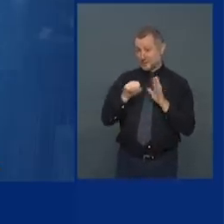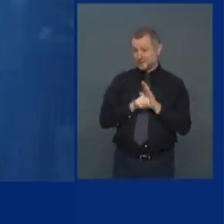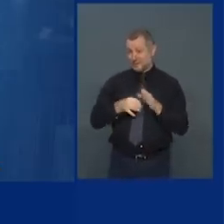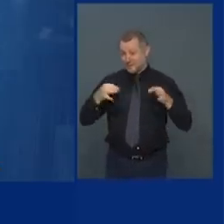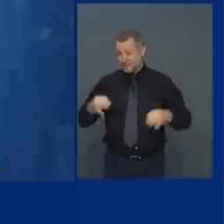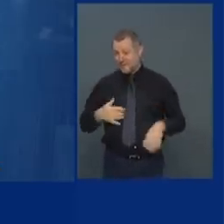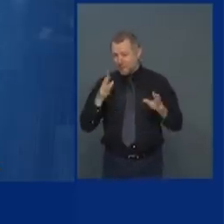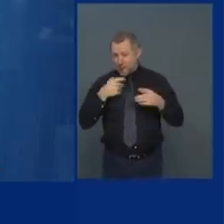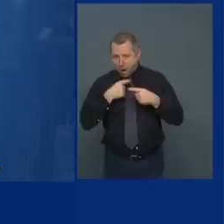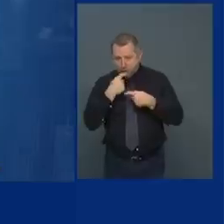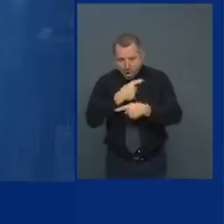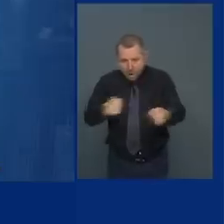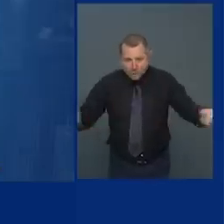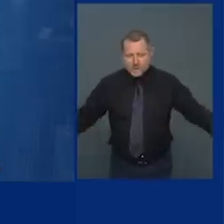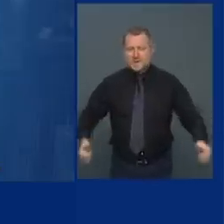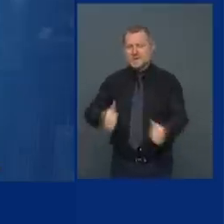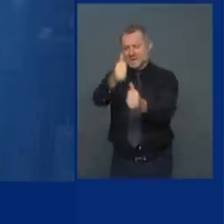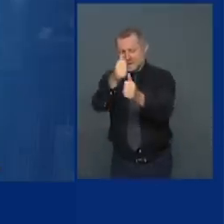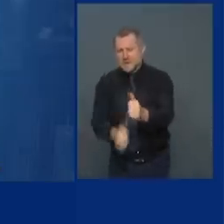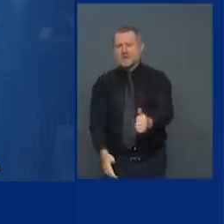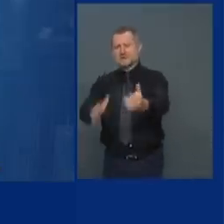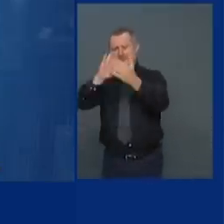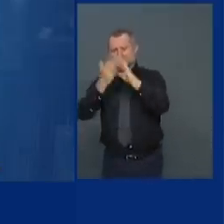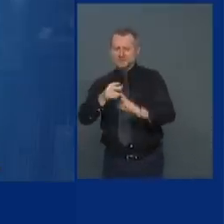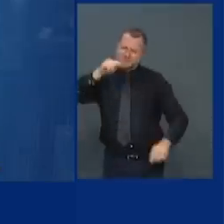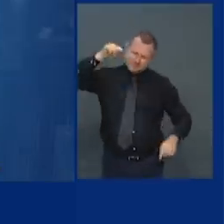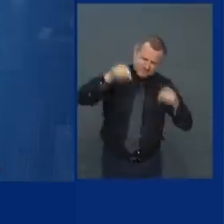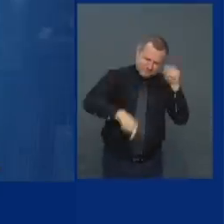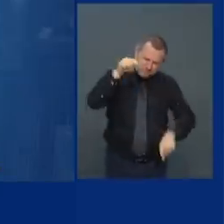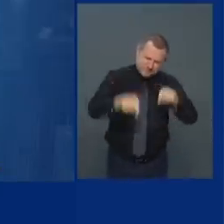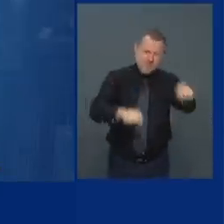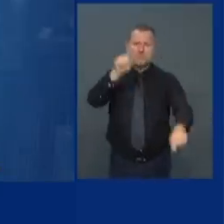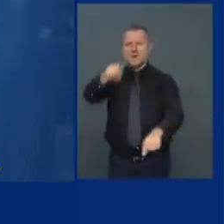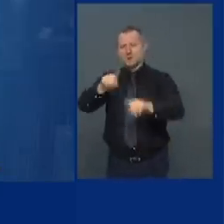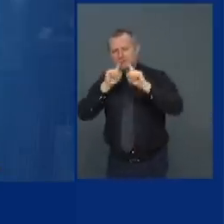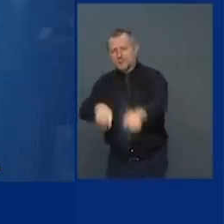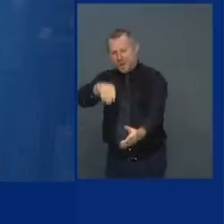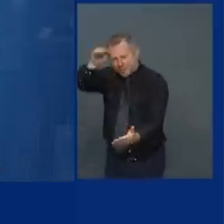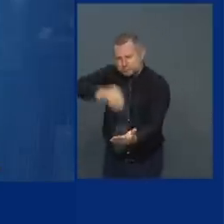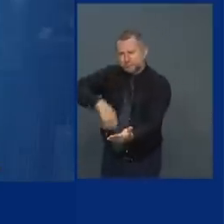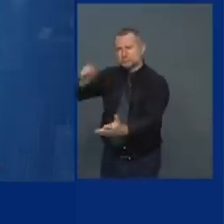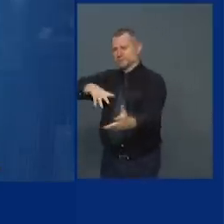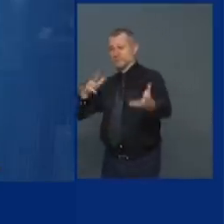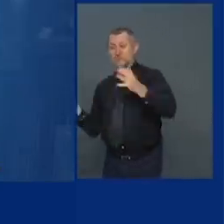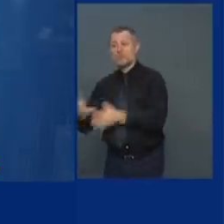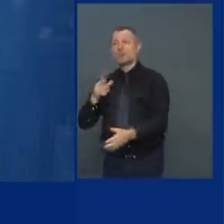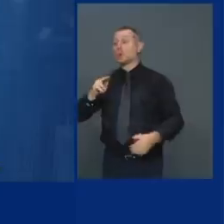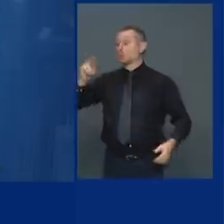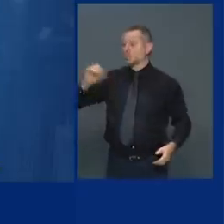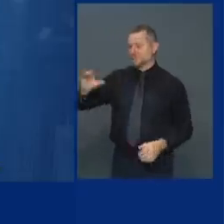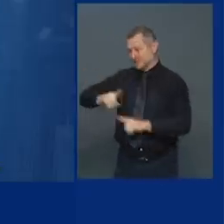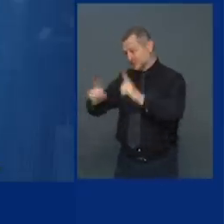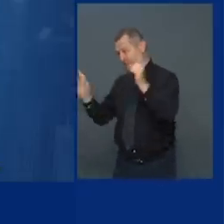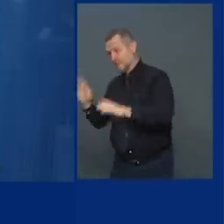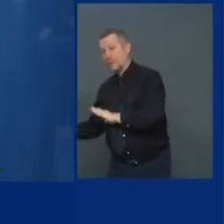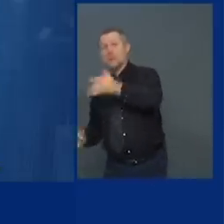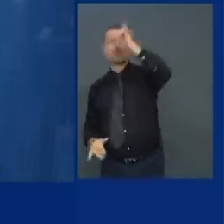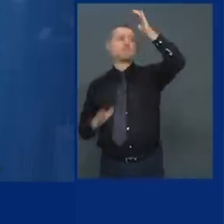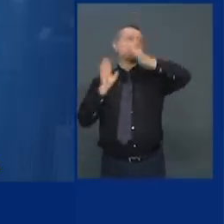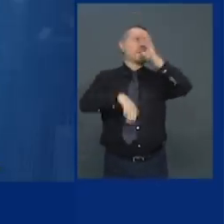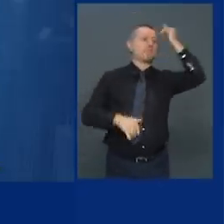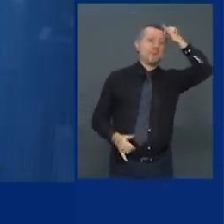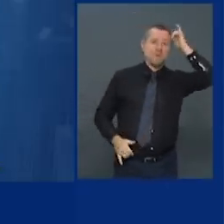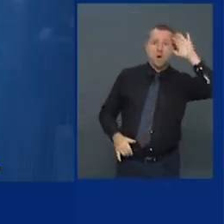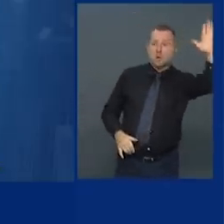community has to answer them because they're going to be a little different New York City is different than Buffalo is different than the